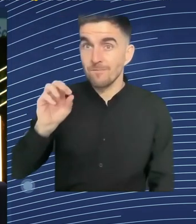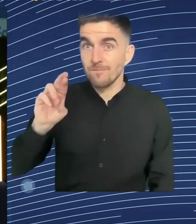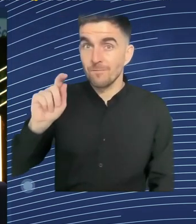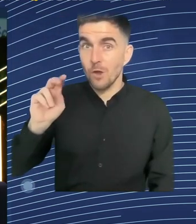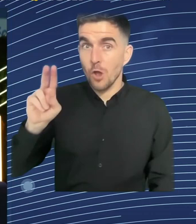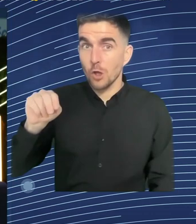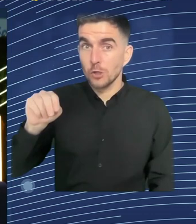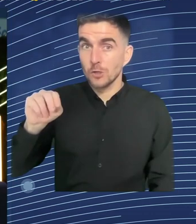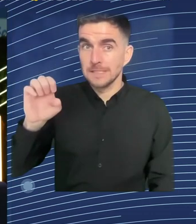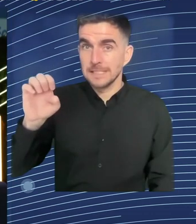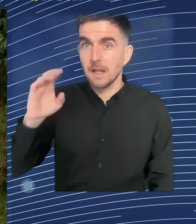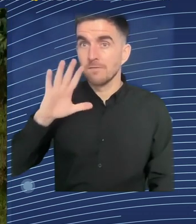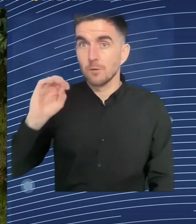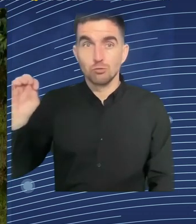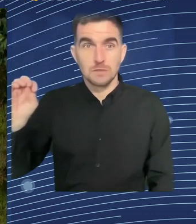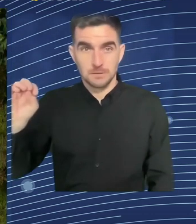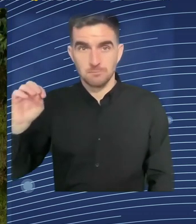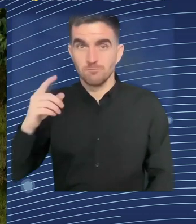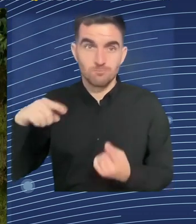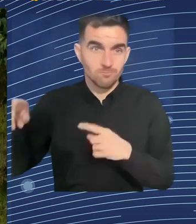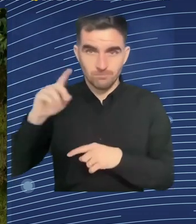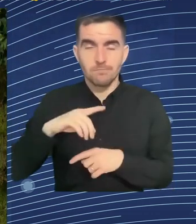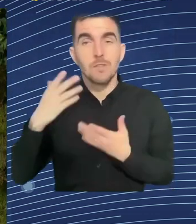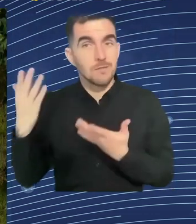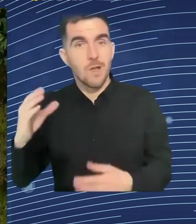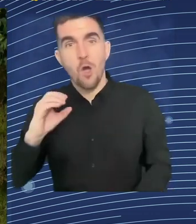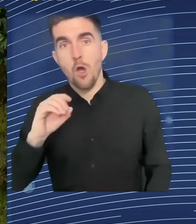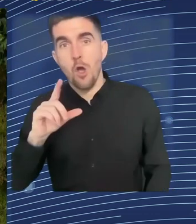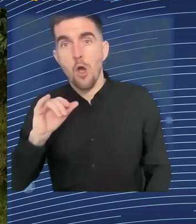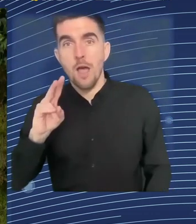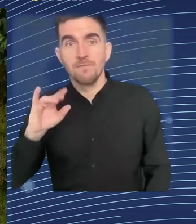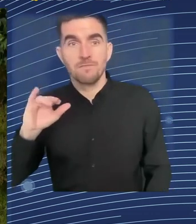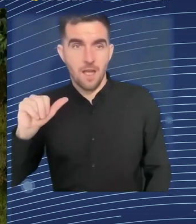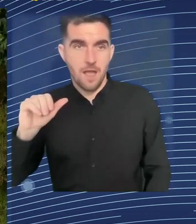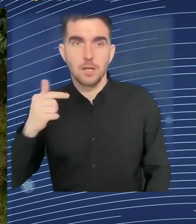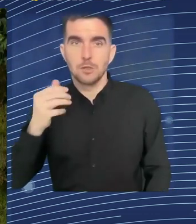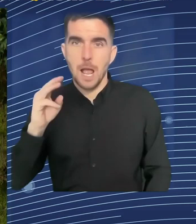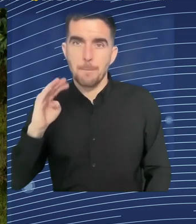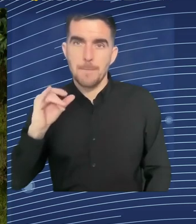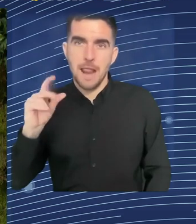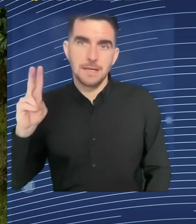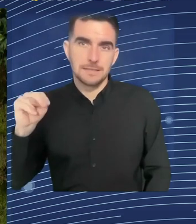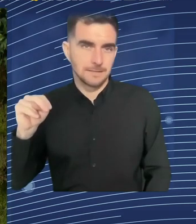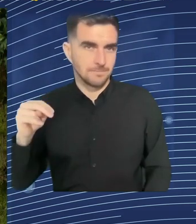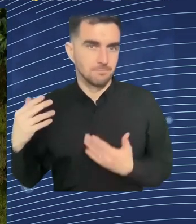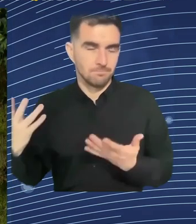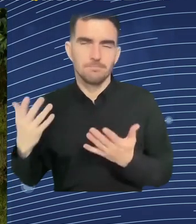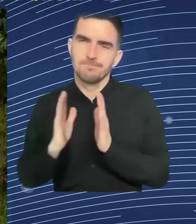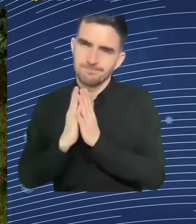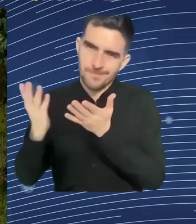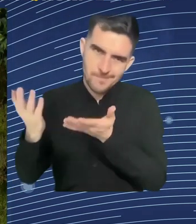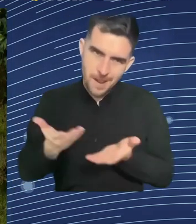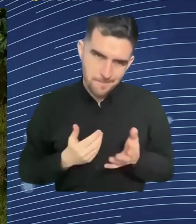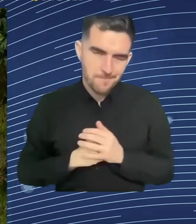Sometimes we approach AI, technology generally speaking, as something that needs to be regulated in order to prevent the bad.